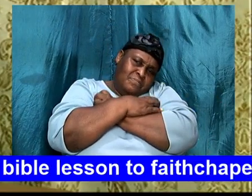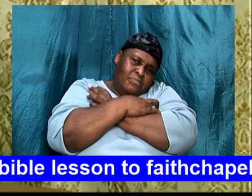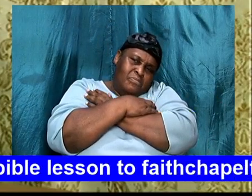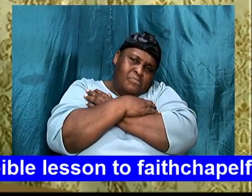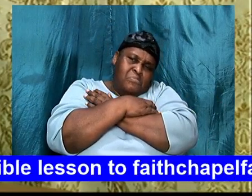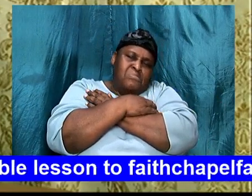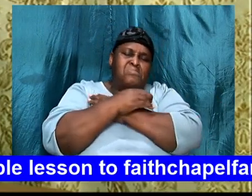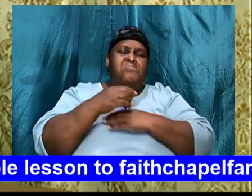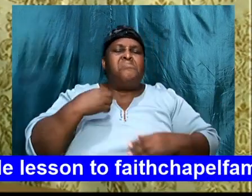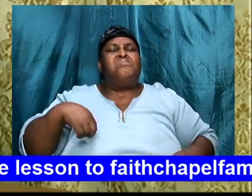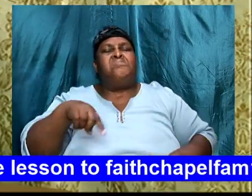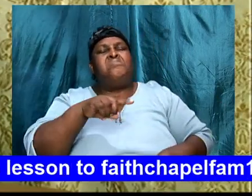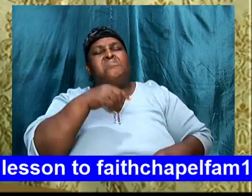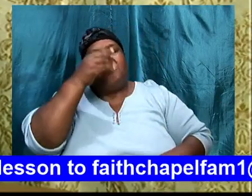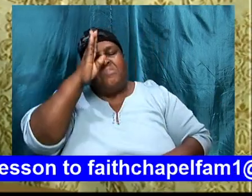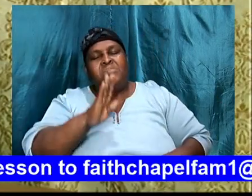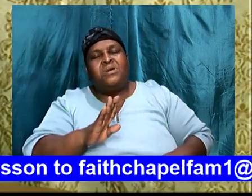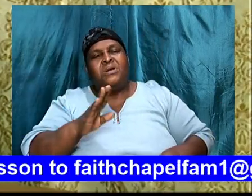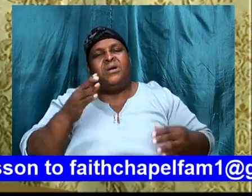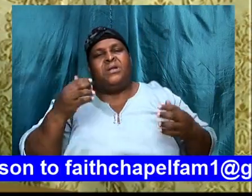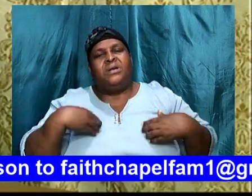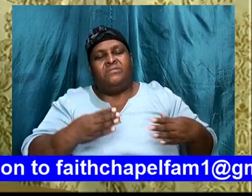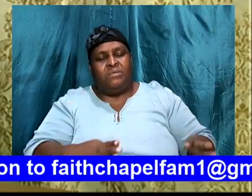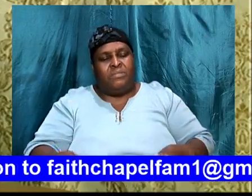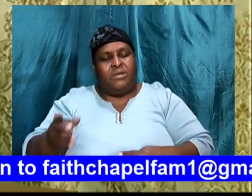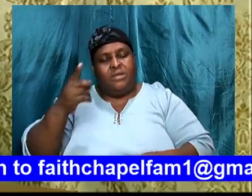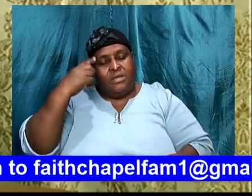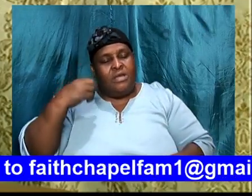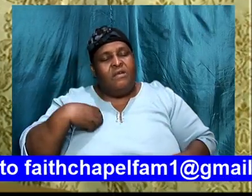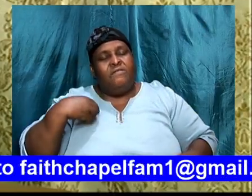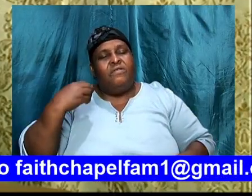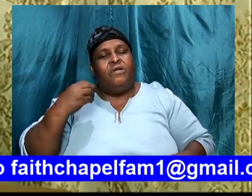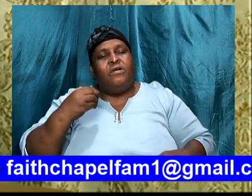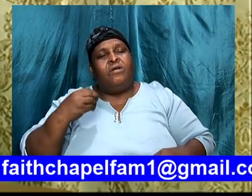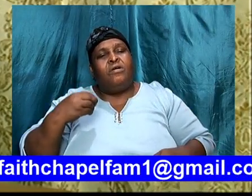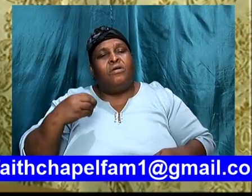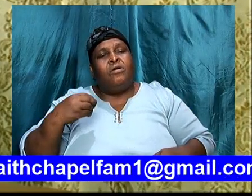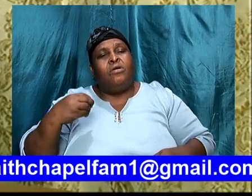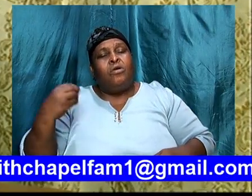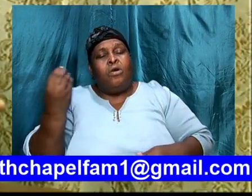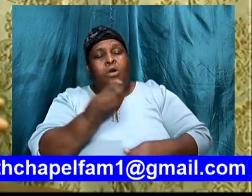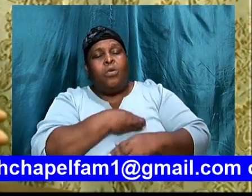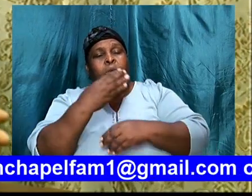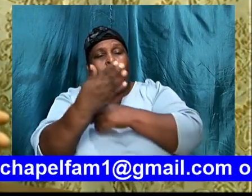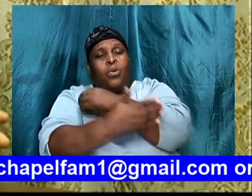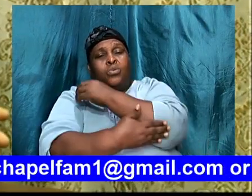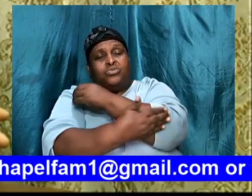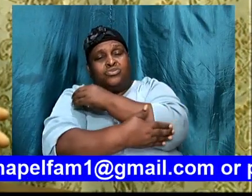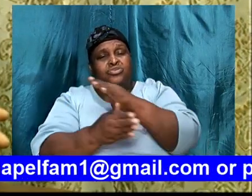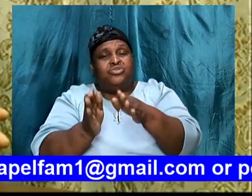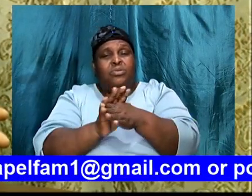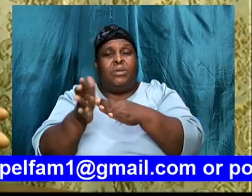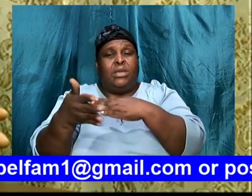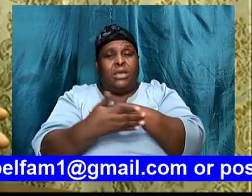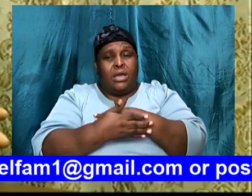because God, have a plan, for our country, just as how David, make the decision,